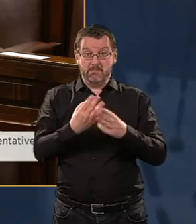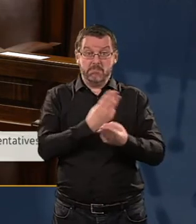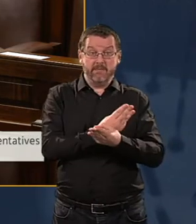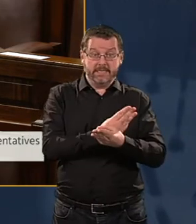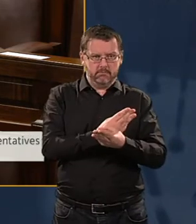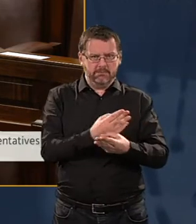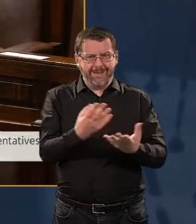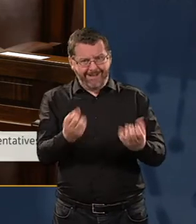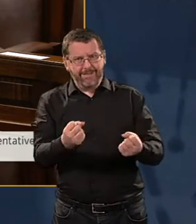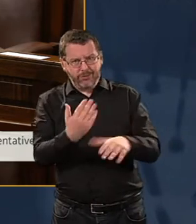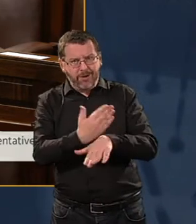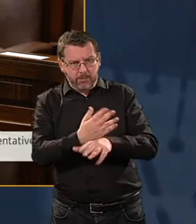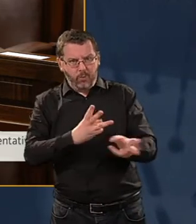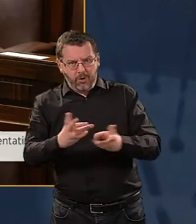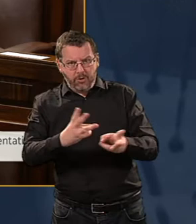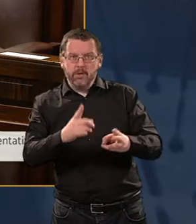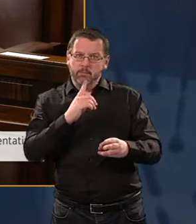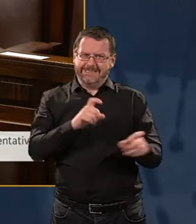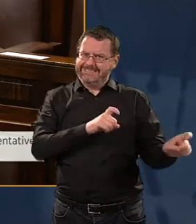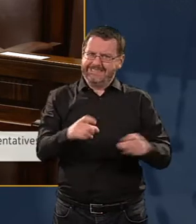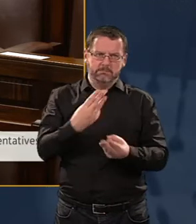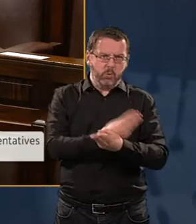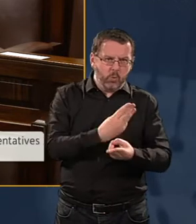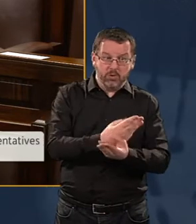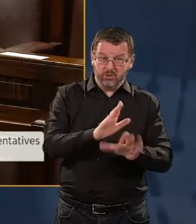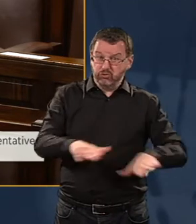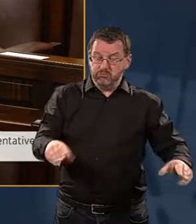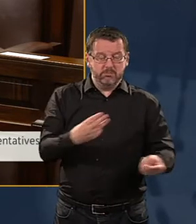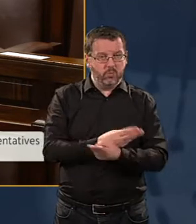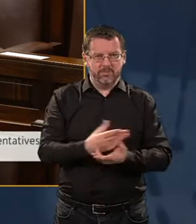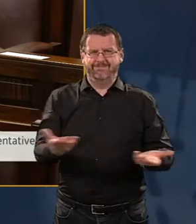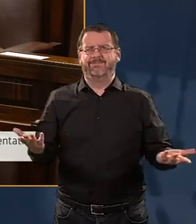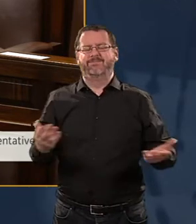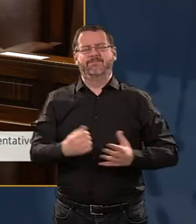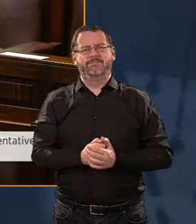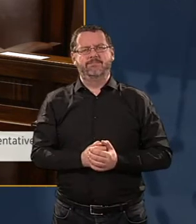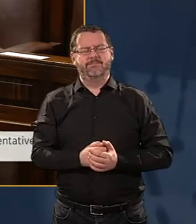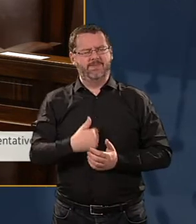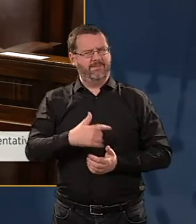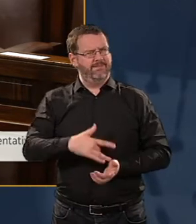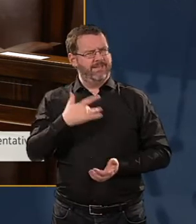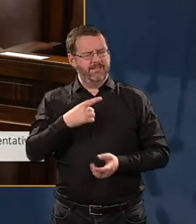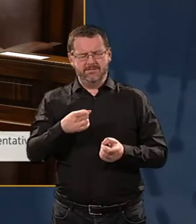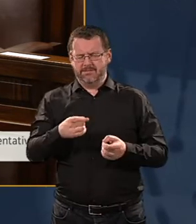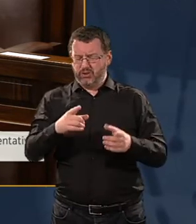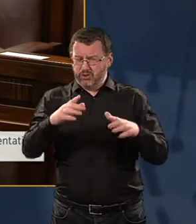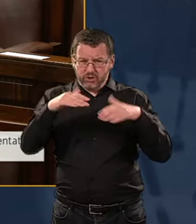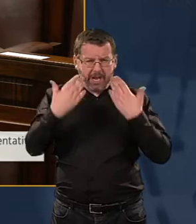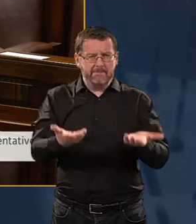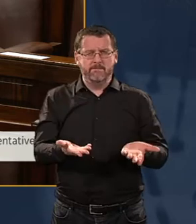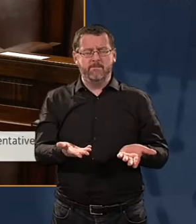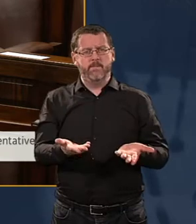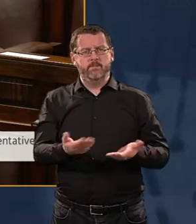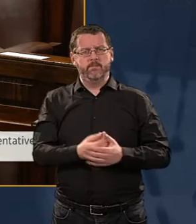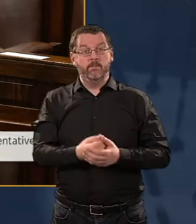poor and their children. To my mind, T-shirt, this is utterly shameful. There are